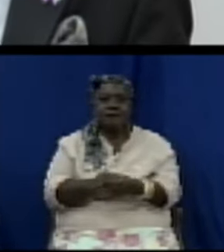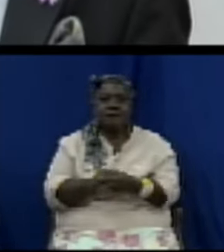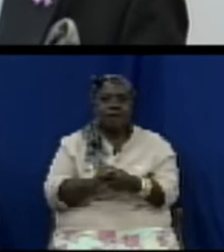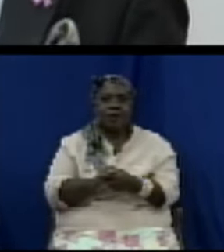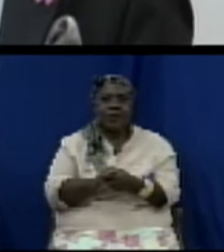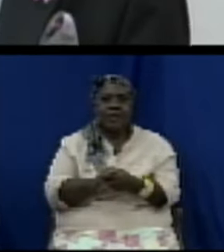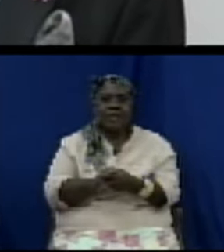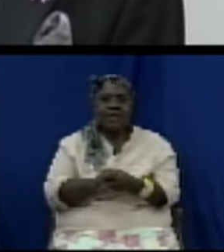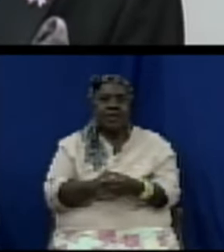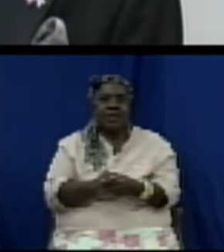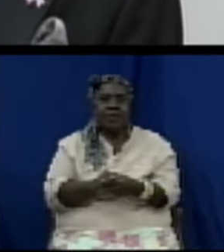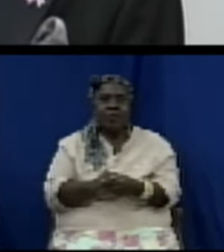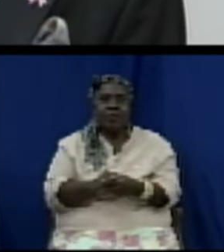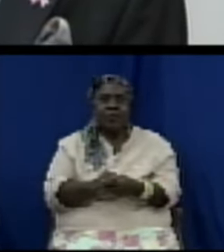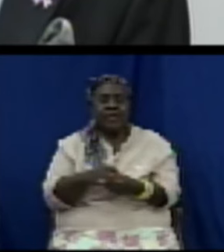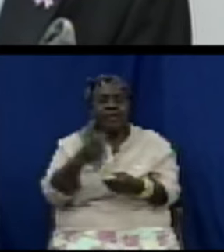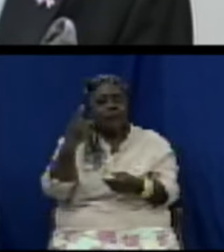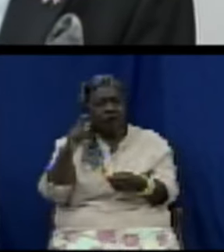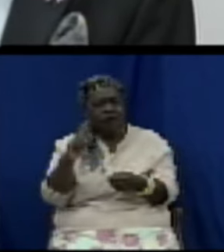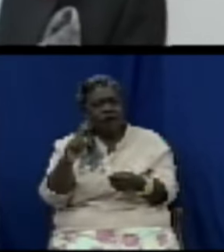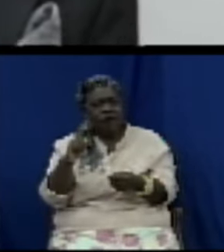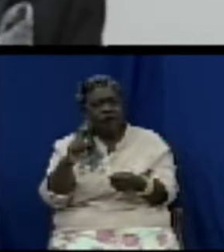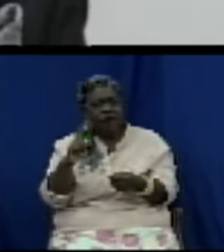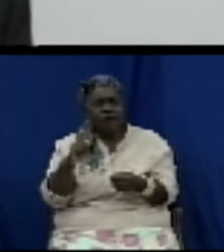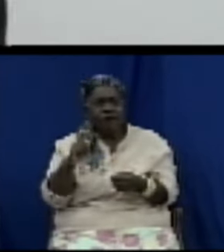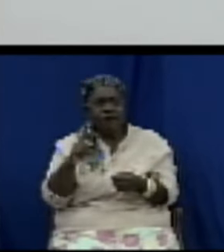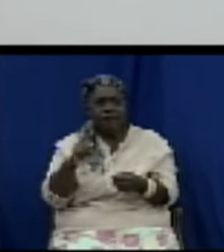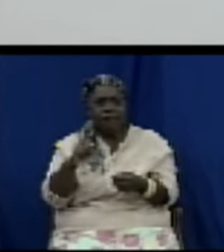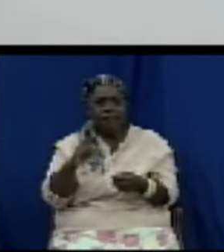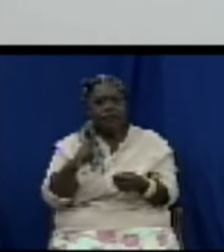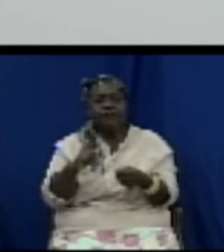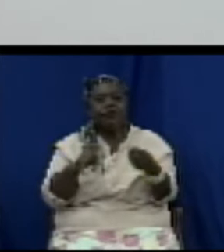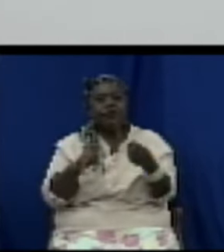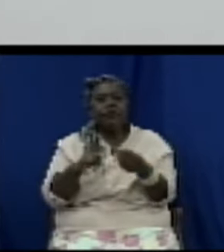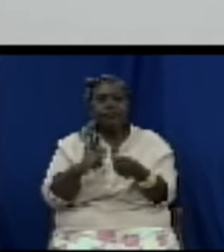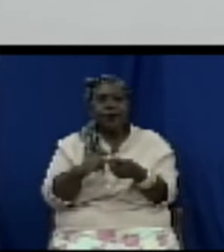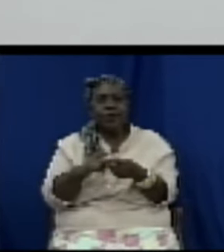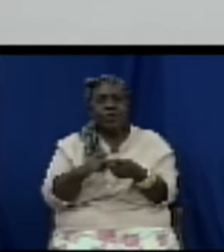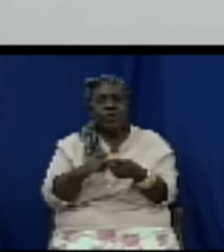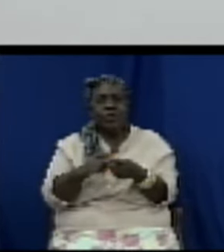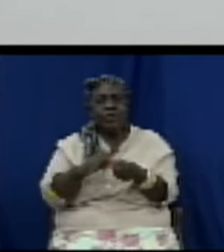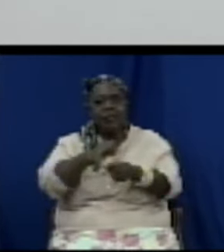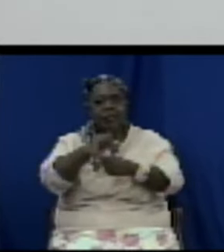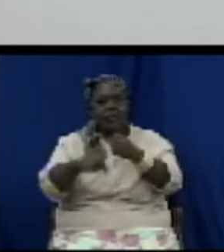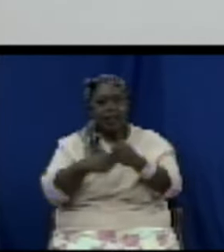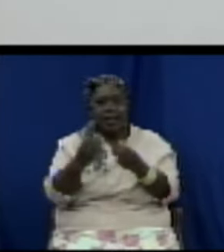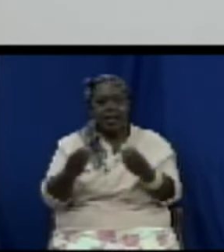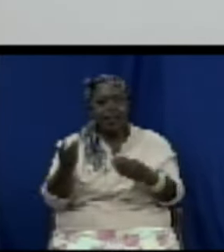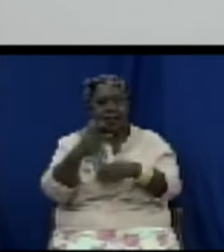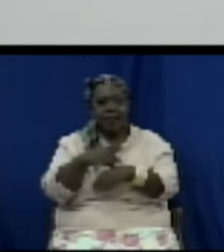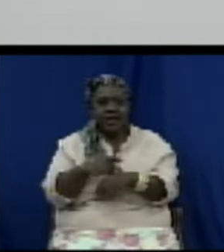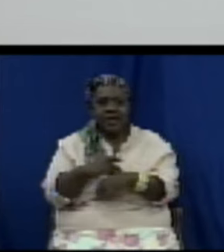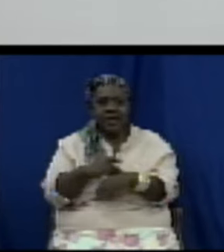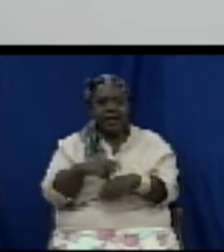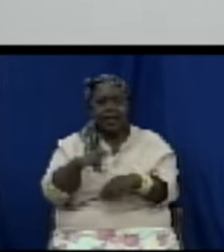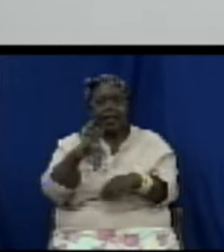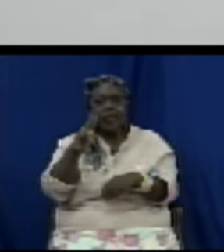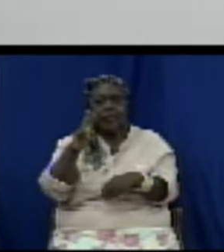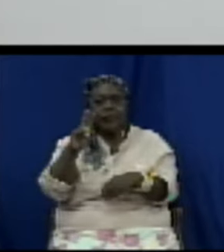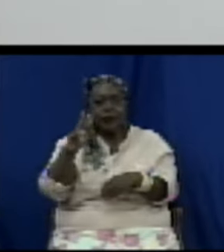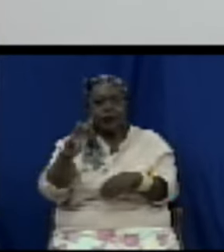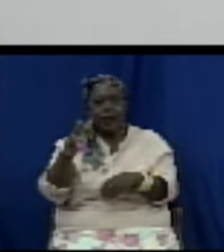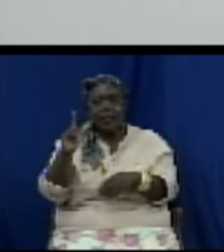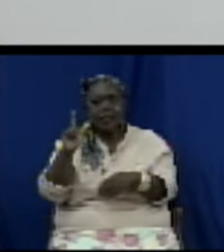for the year to date approximately 21,000 items have been